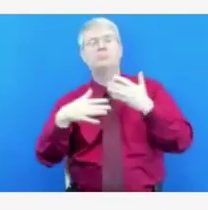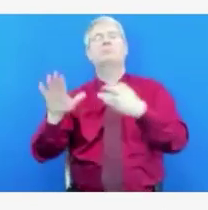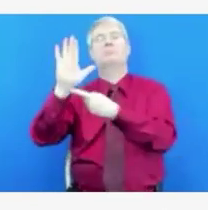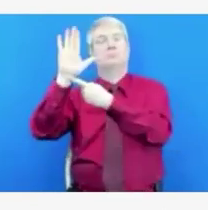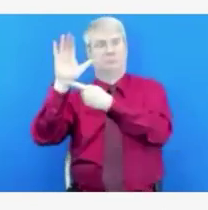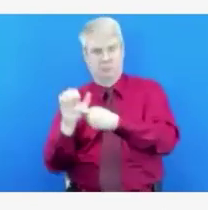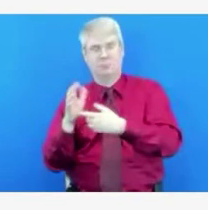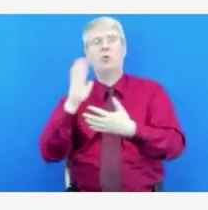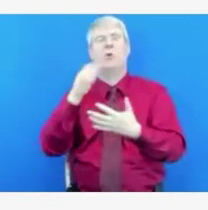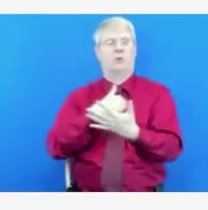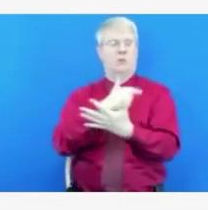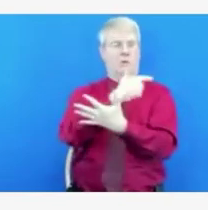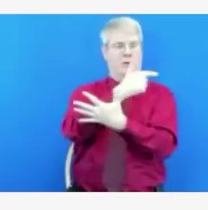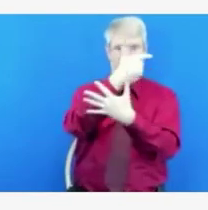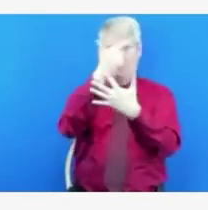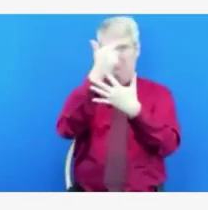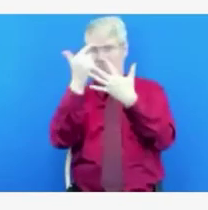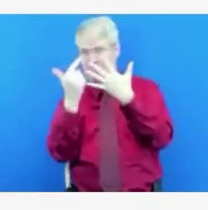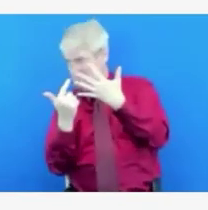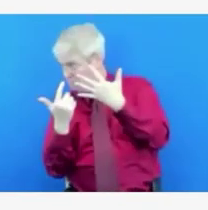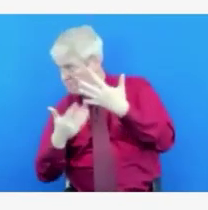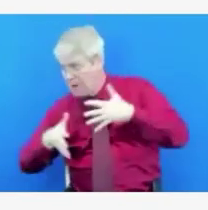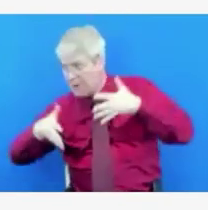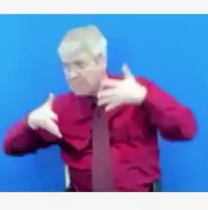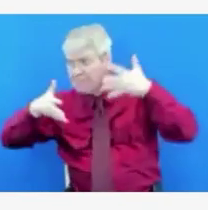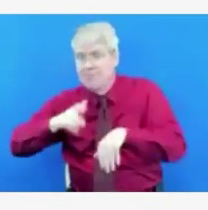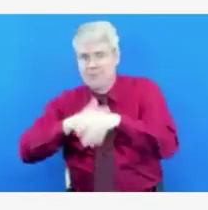Today our first question is going to come from Melissa Dablin.